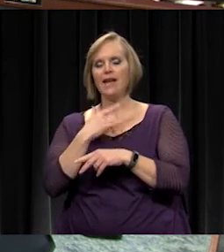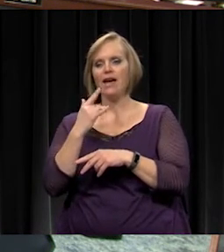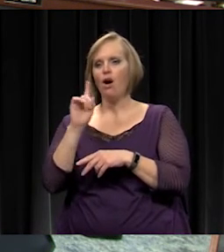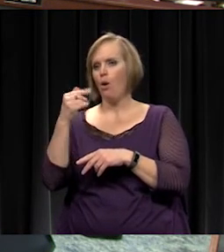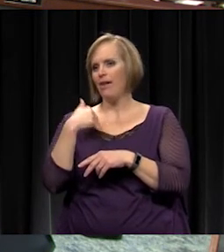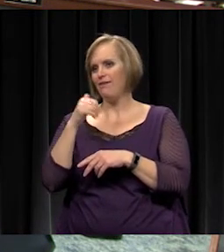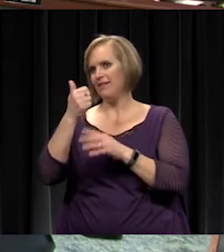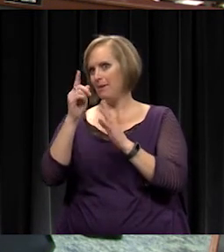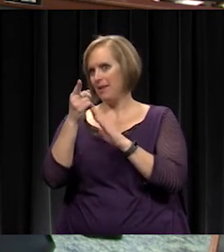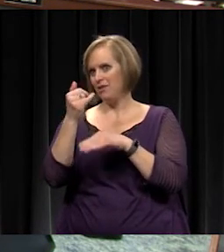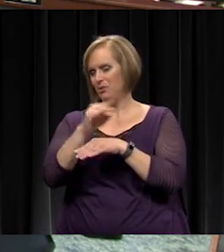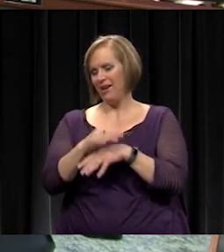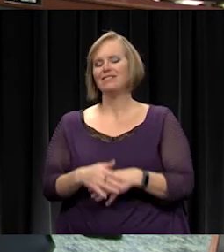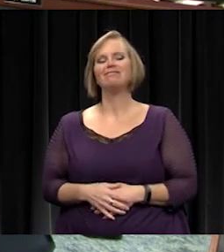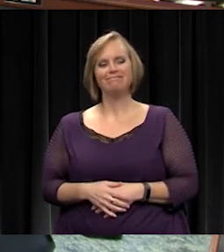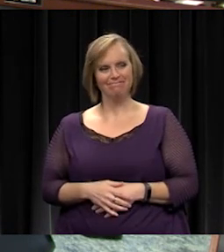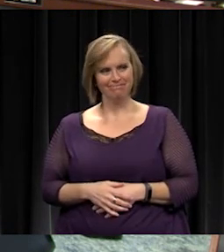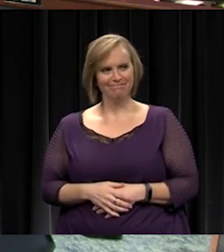tonight. minutes.